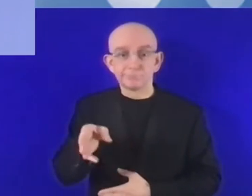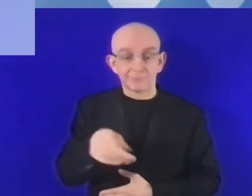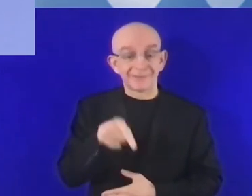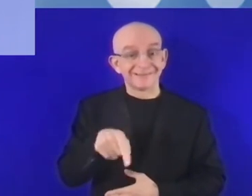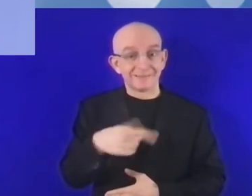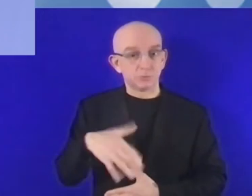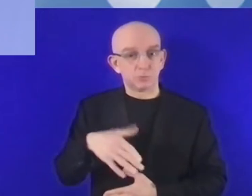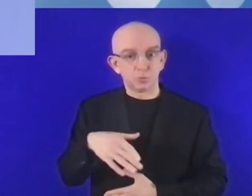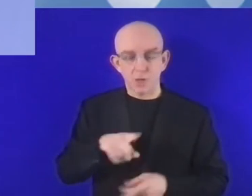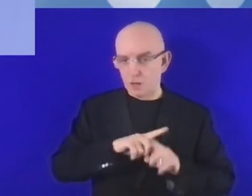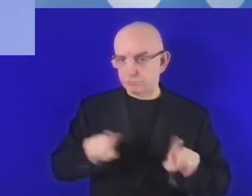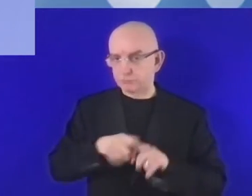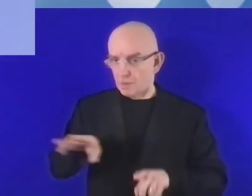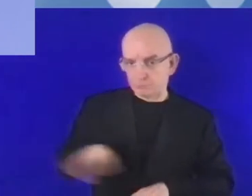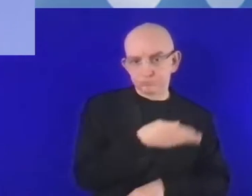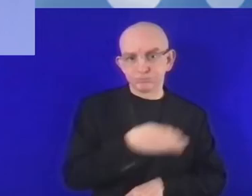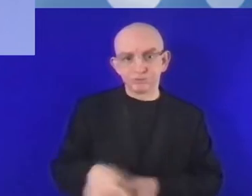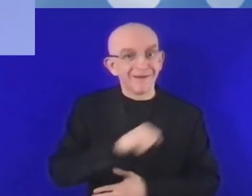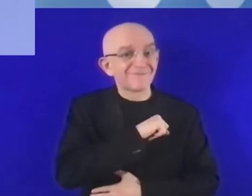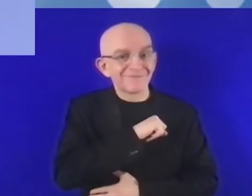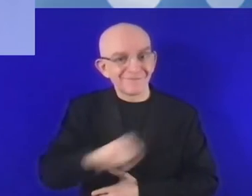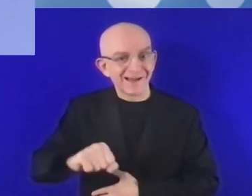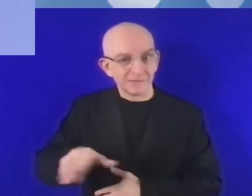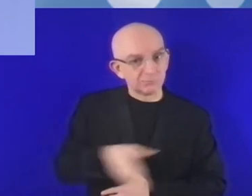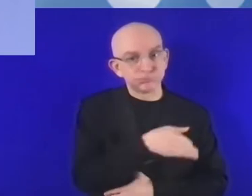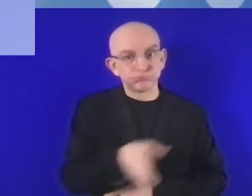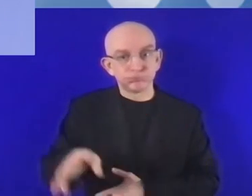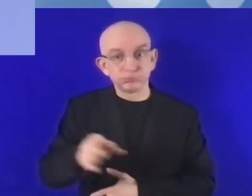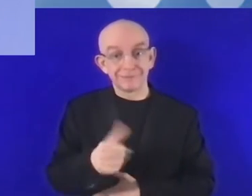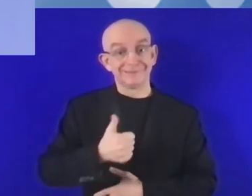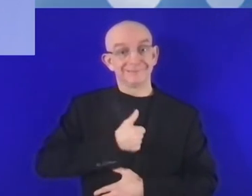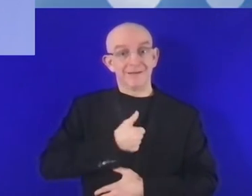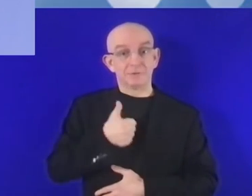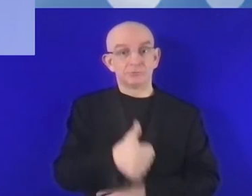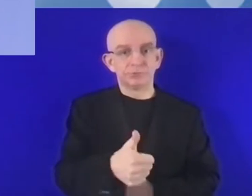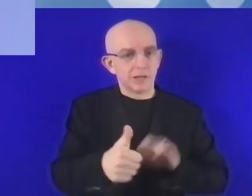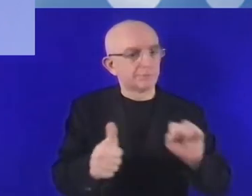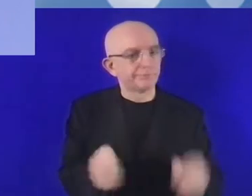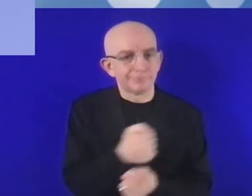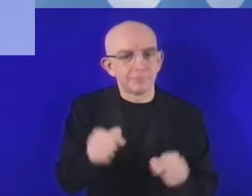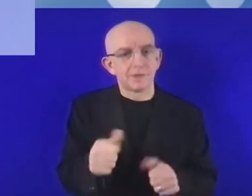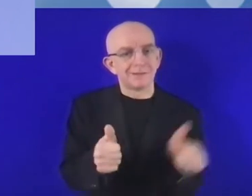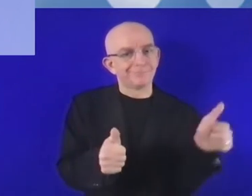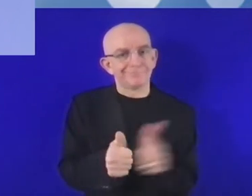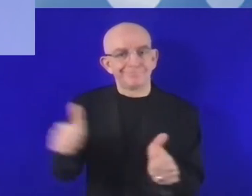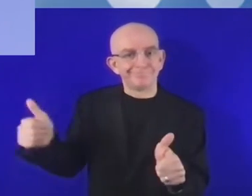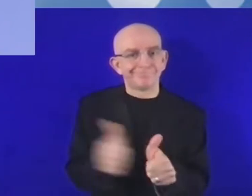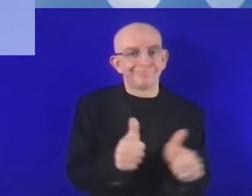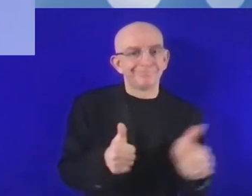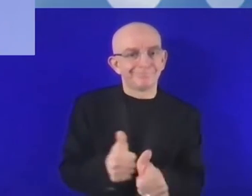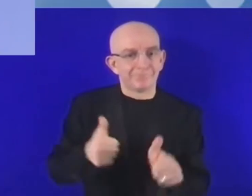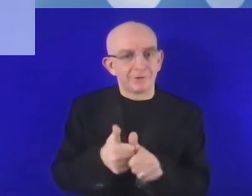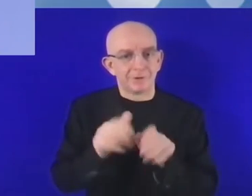recognize this very nature digital transformation. For example, when